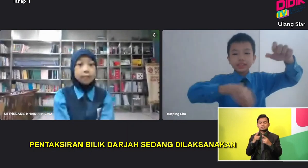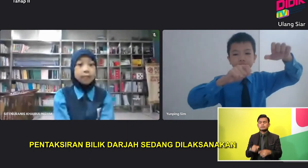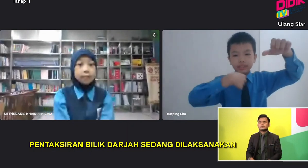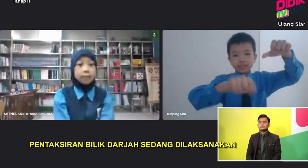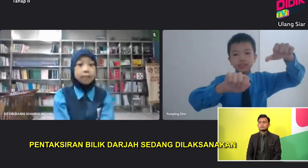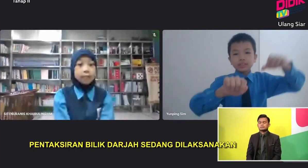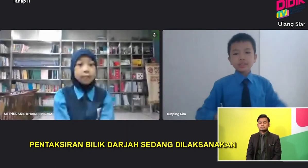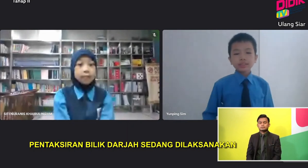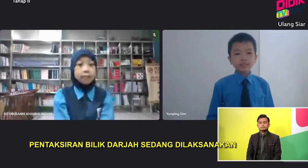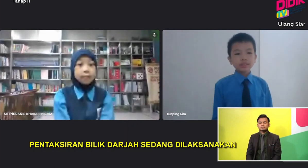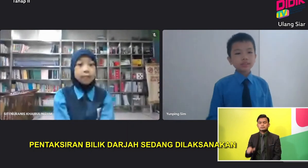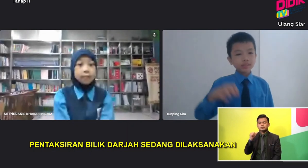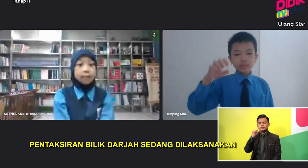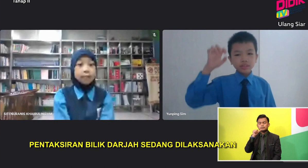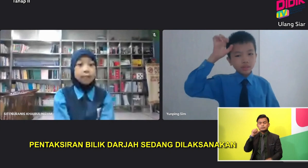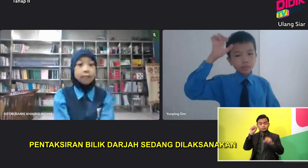Can you try She